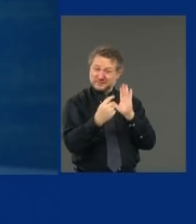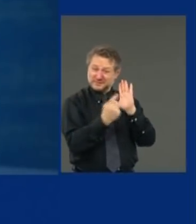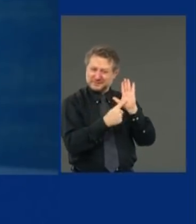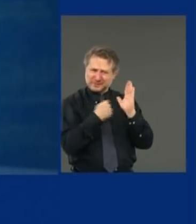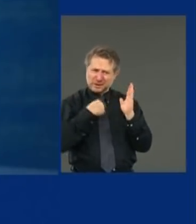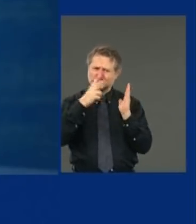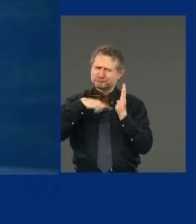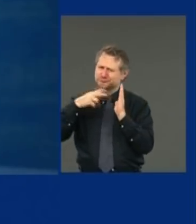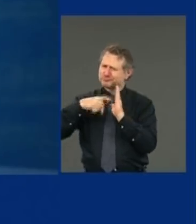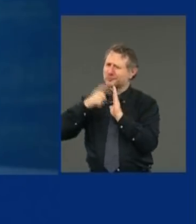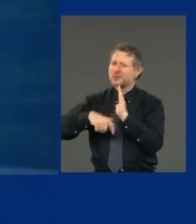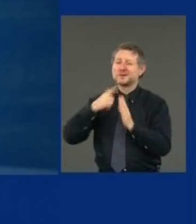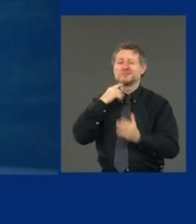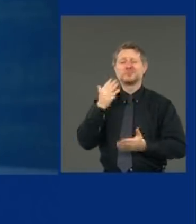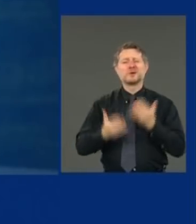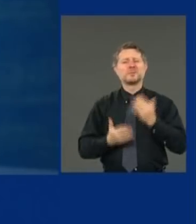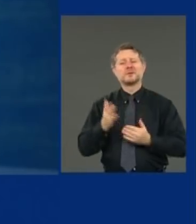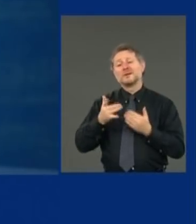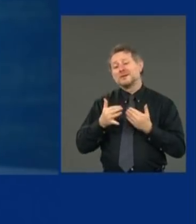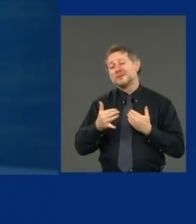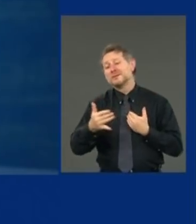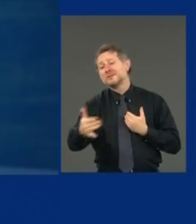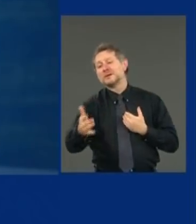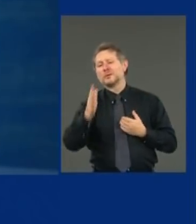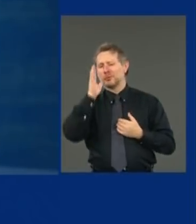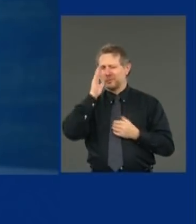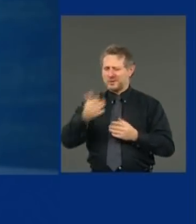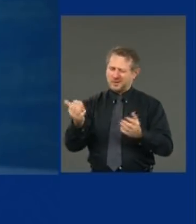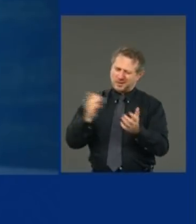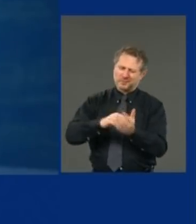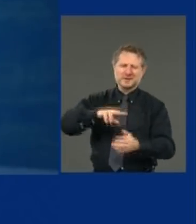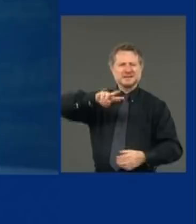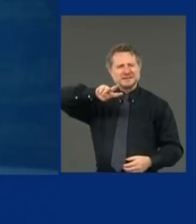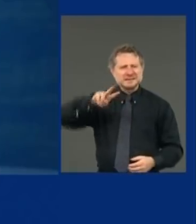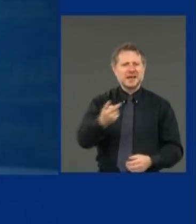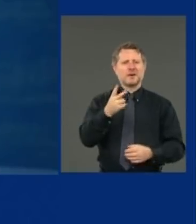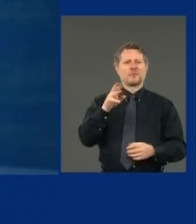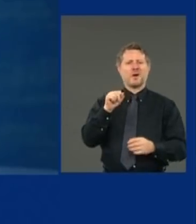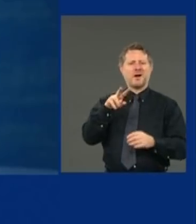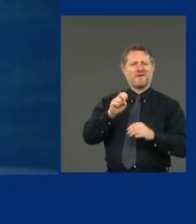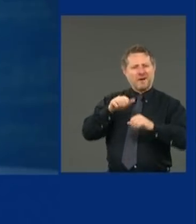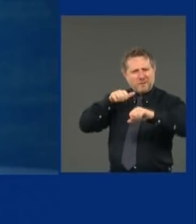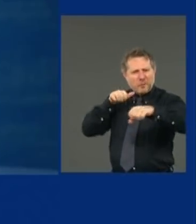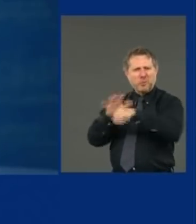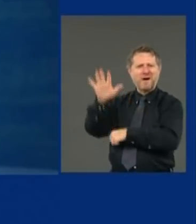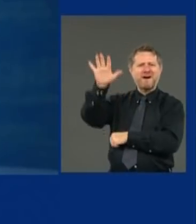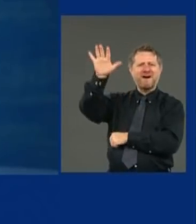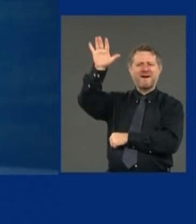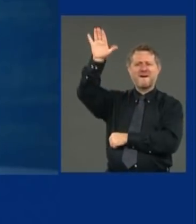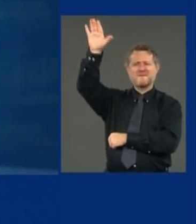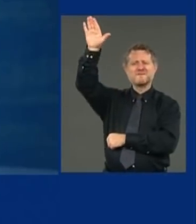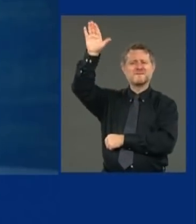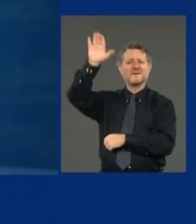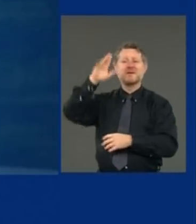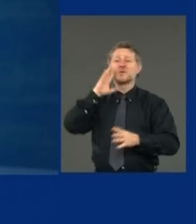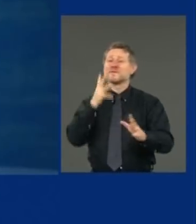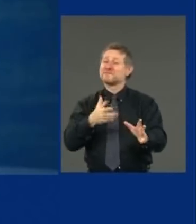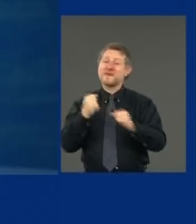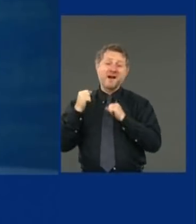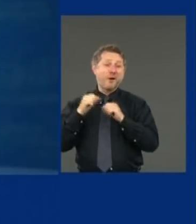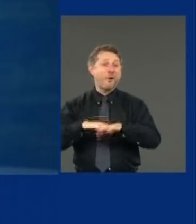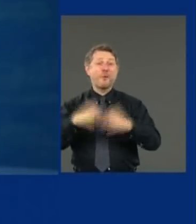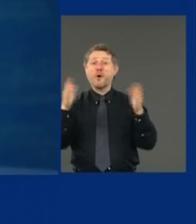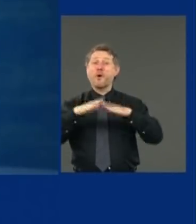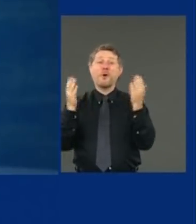a possible second wave or hot spots for places that have opened too fast or opened